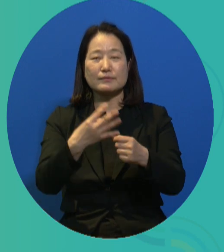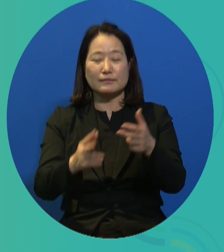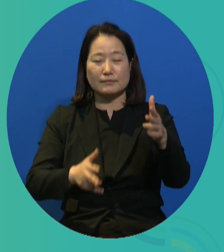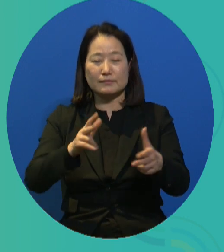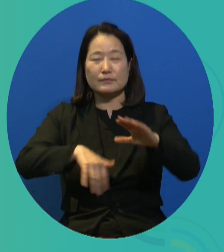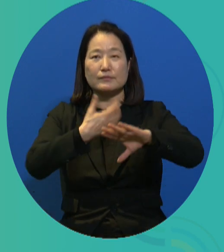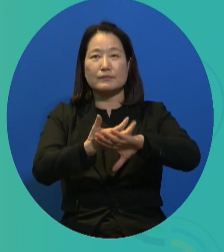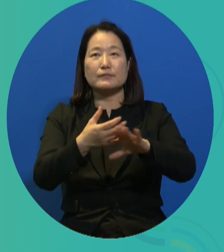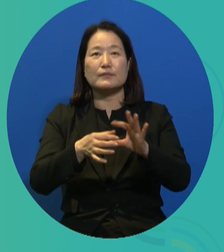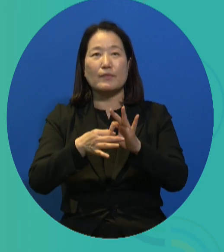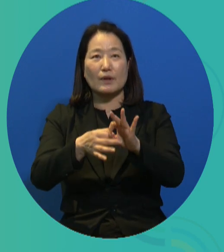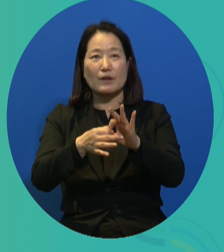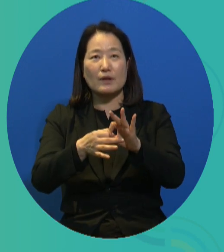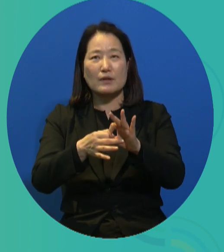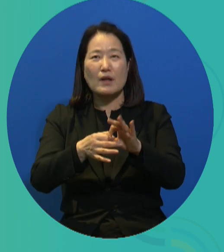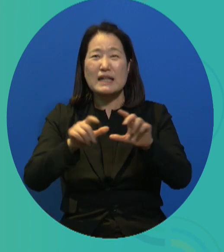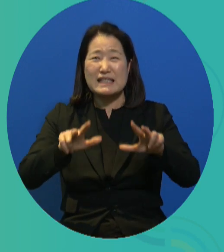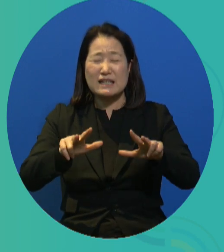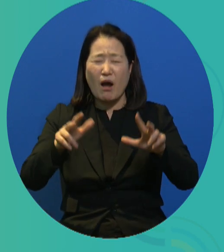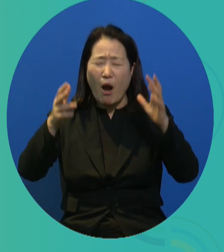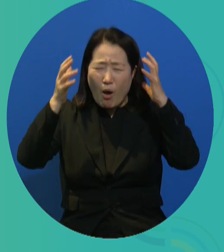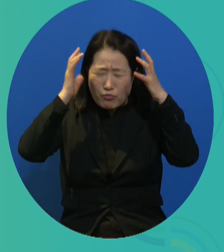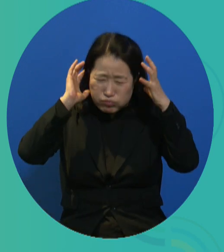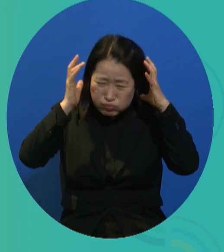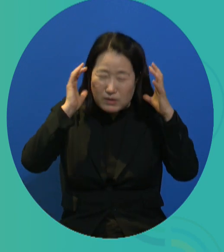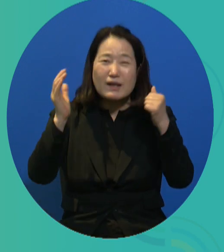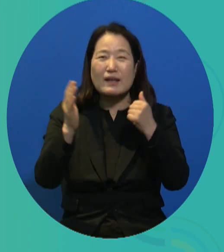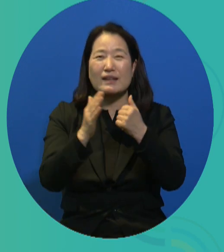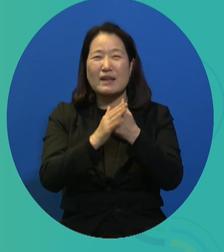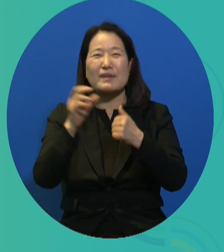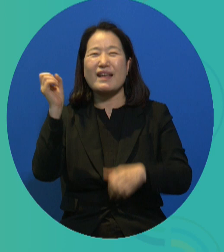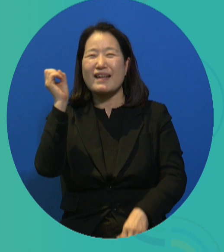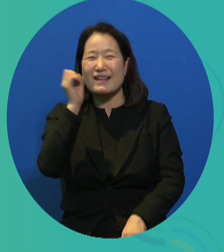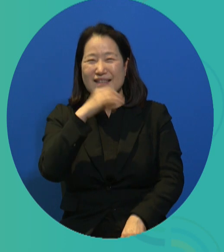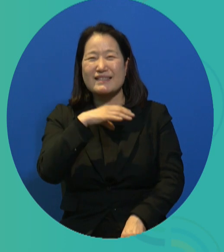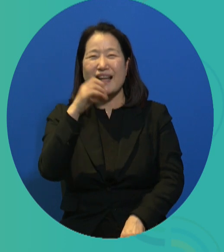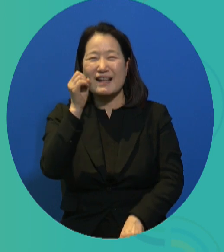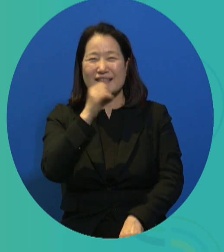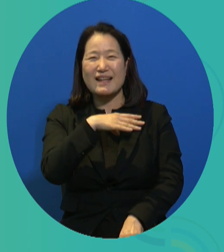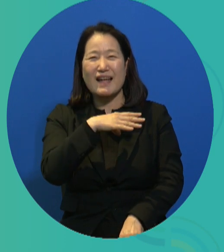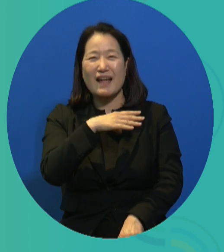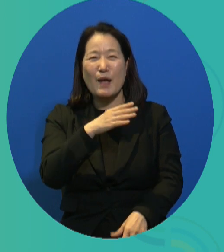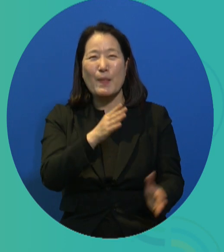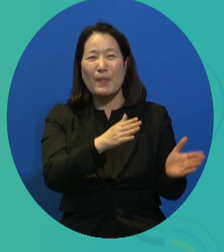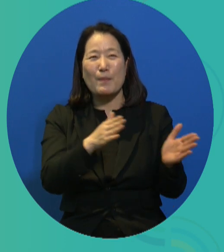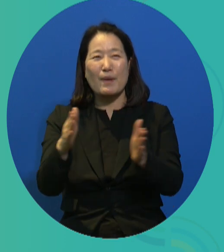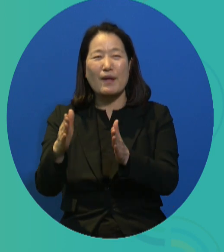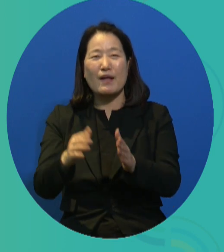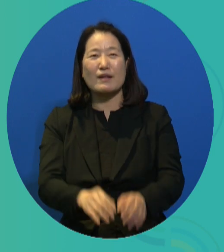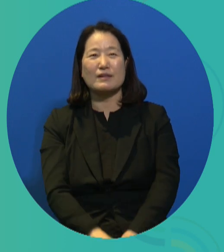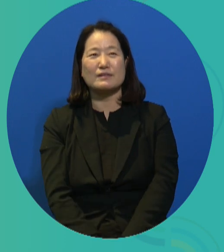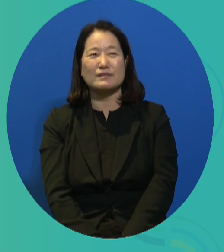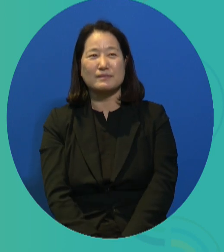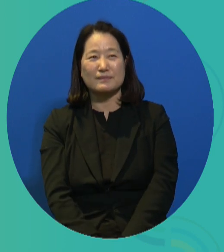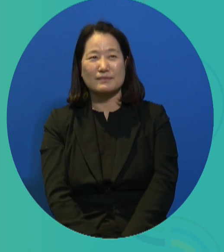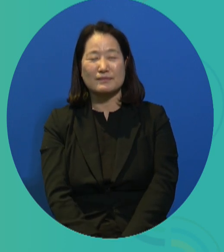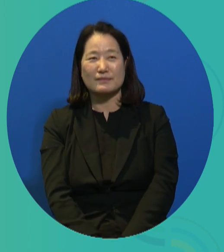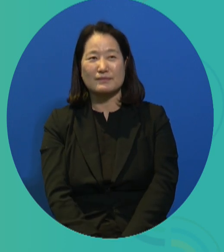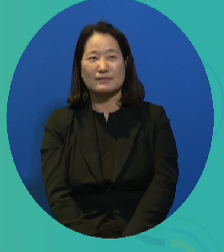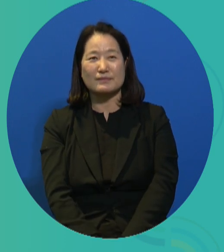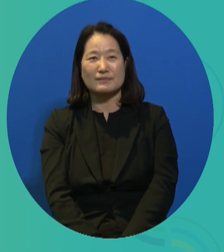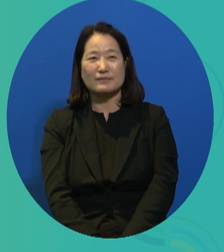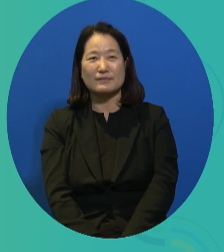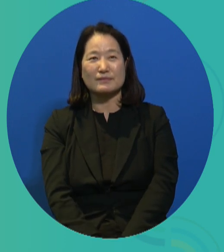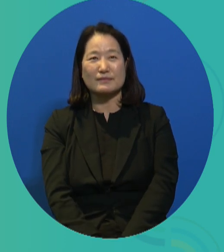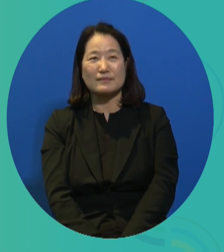revolution, which is what I'm going to talk about a little bit later on. Basically, can think of unnecessary as people who are not